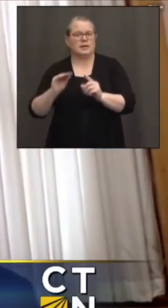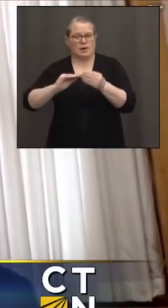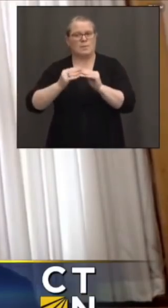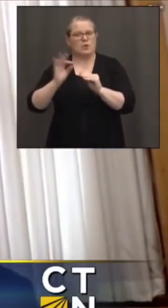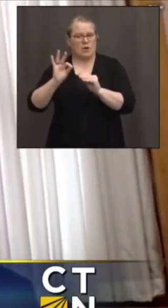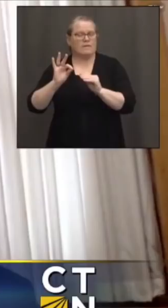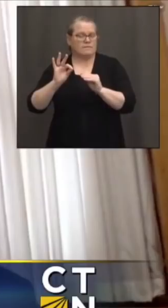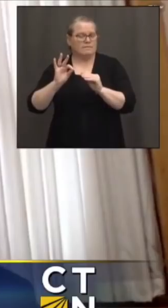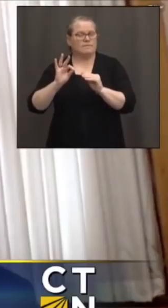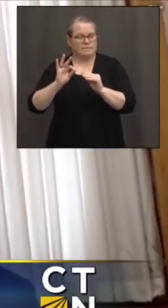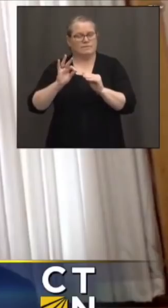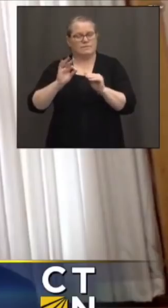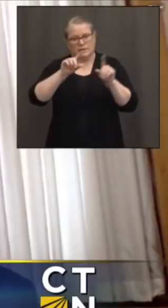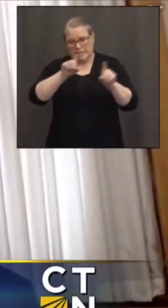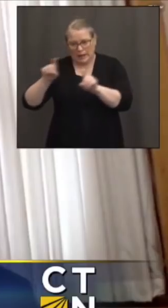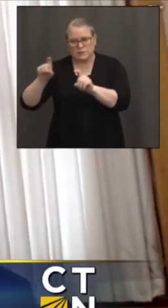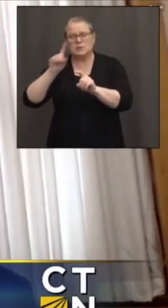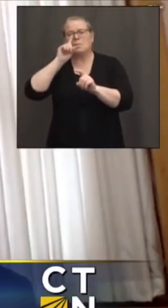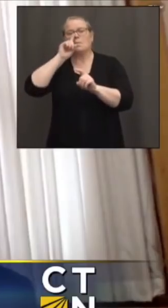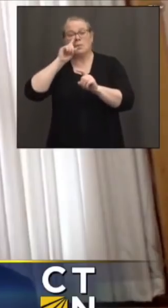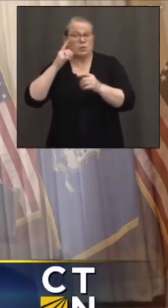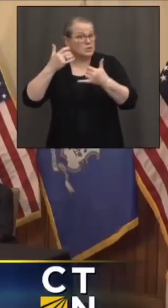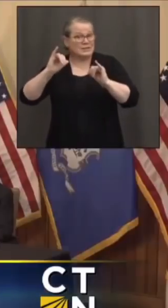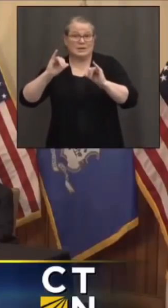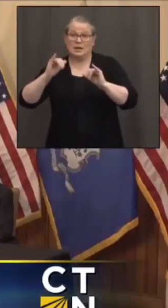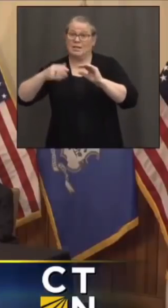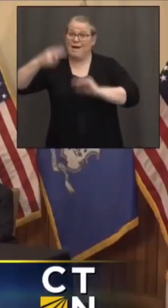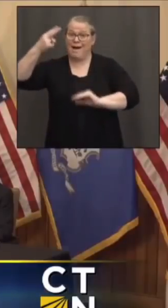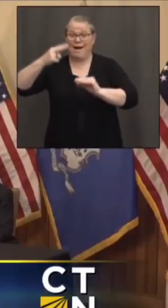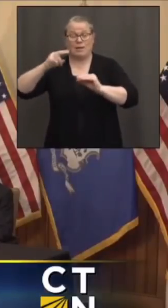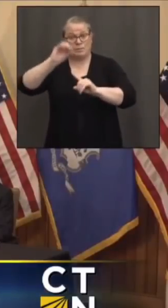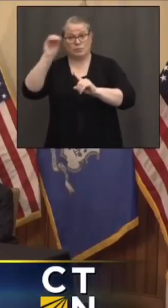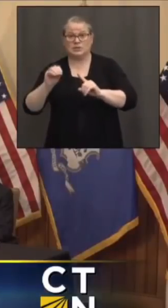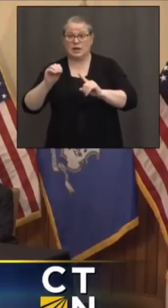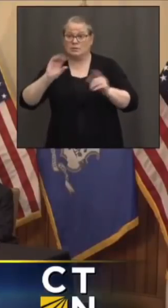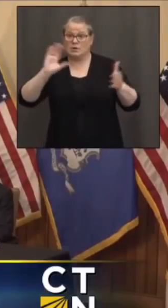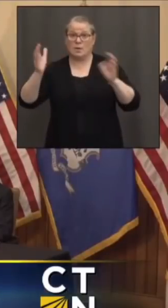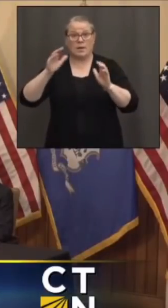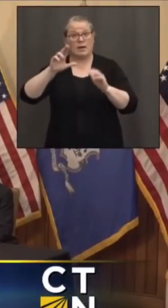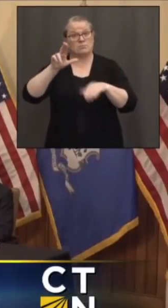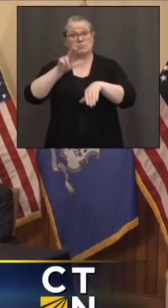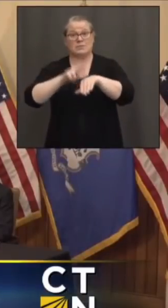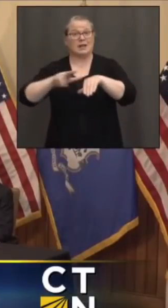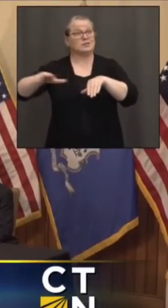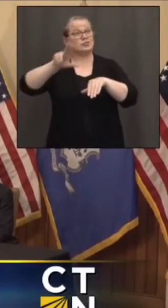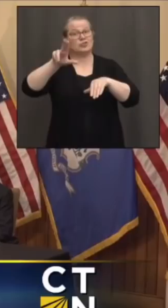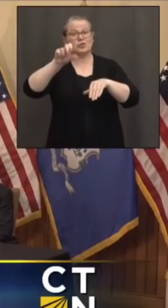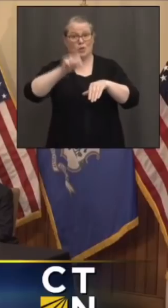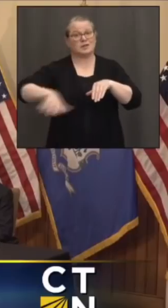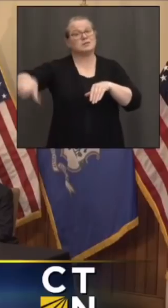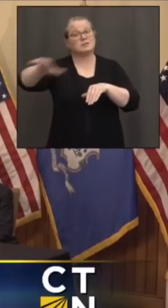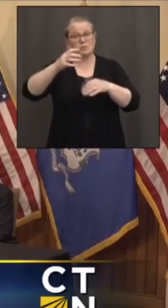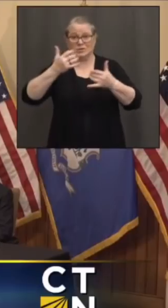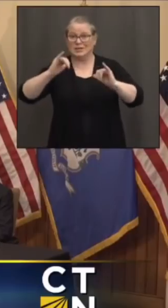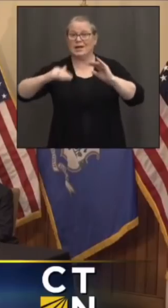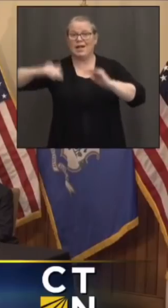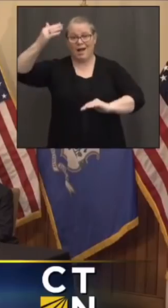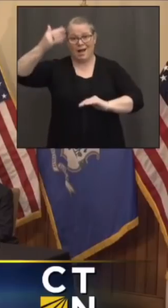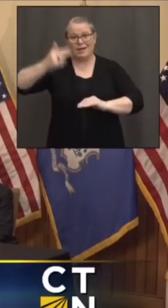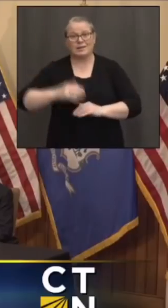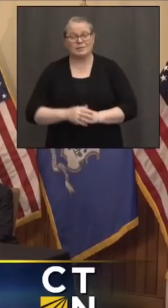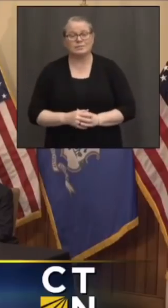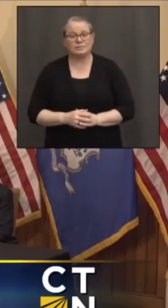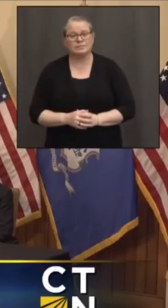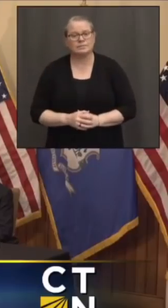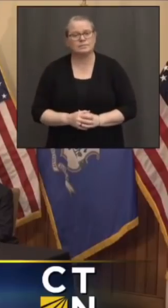across the state, still among the highest in the nation. And last question, I guess, like, in a perfect world, when do you think